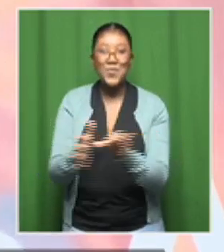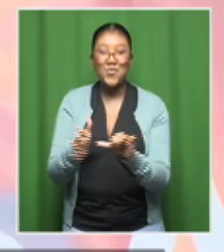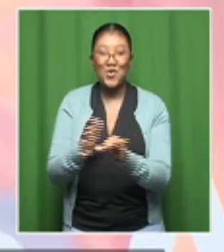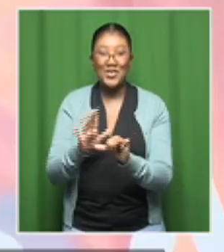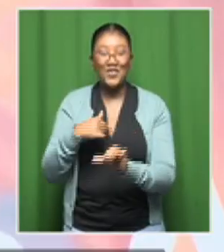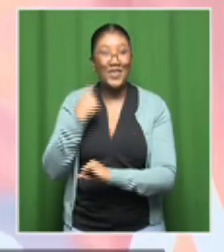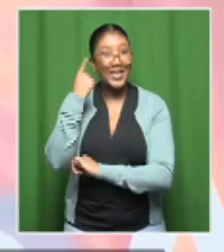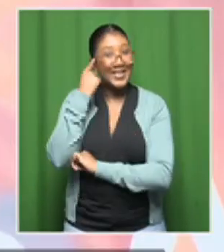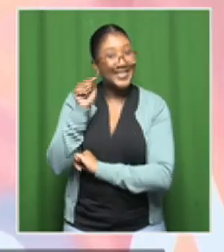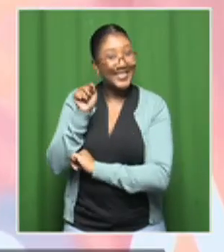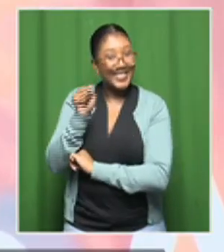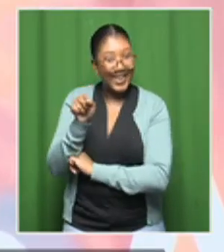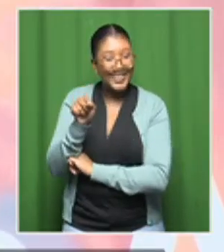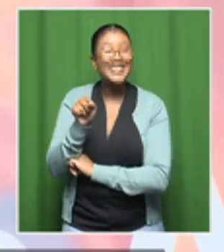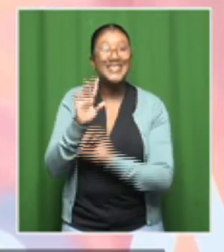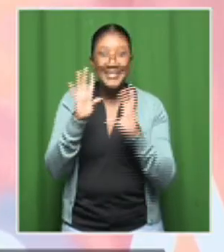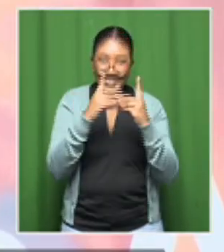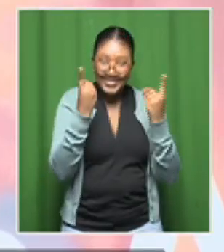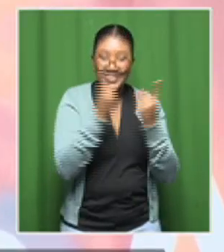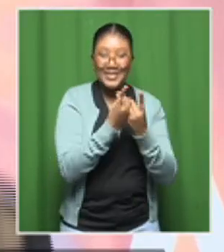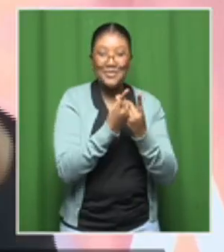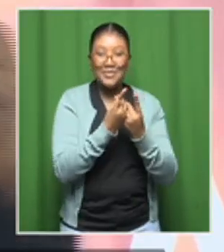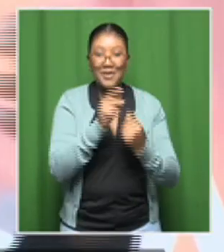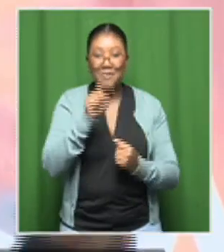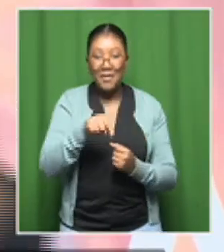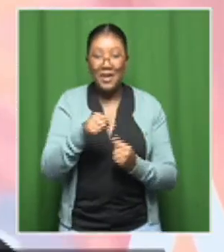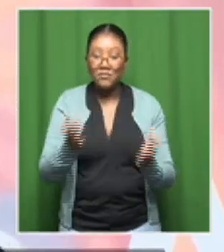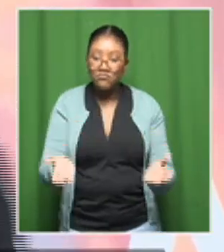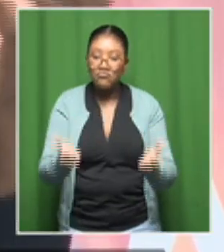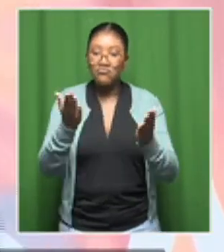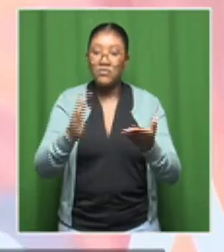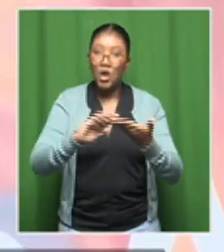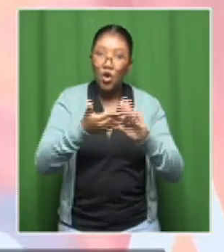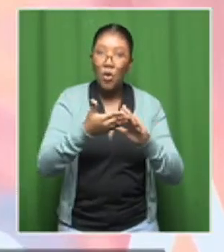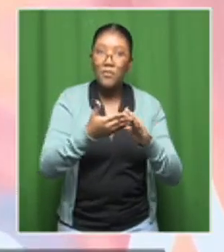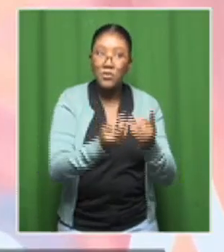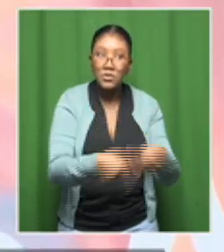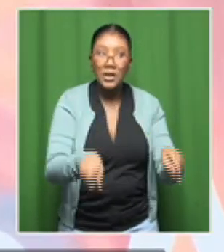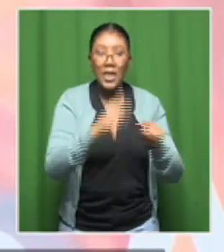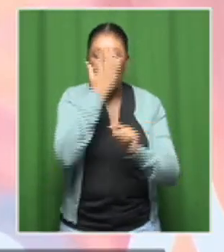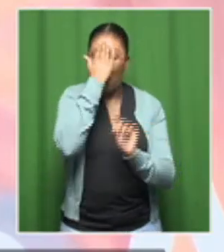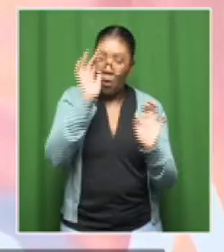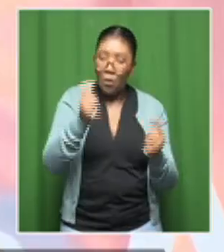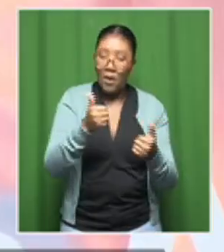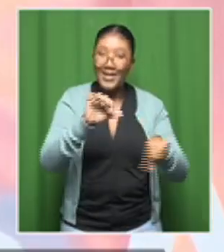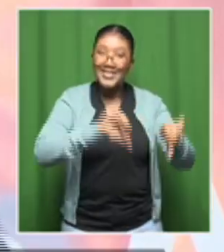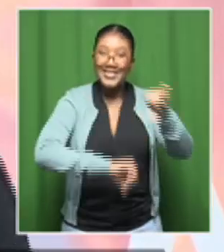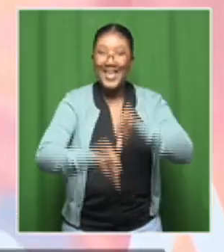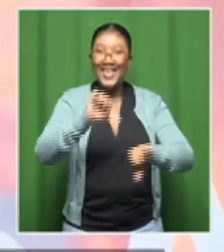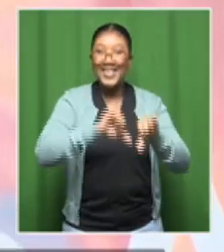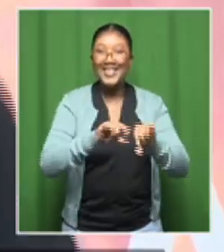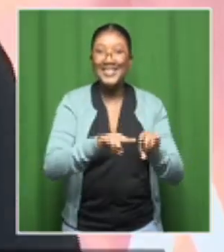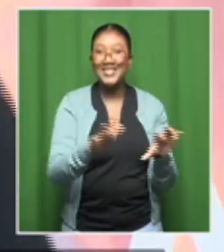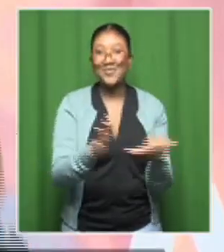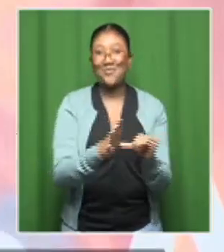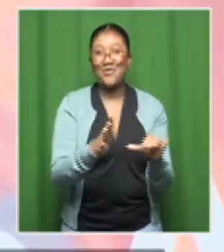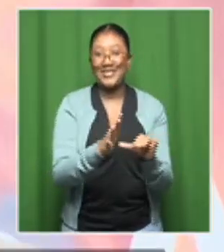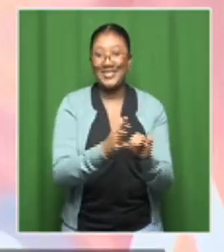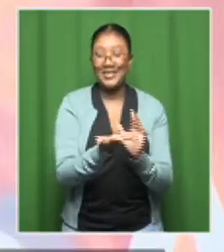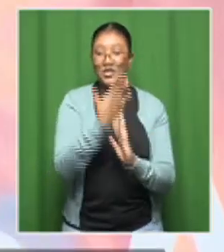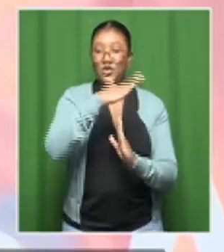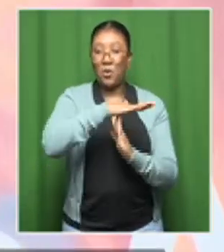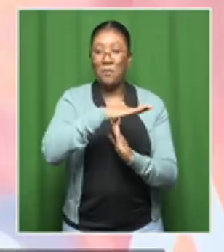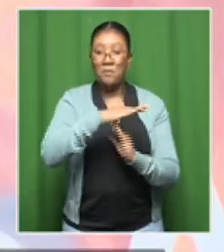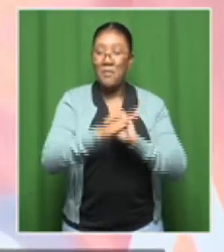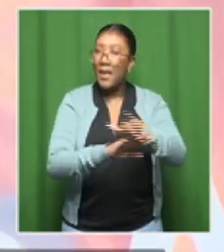what you are saying as the department. Let the society, let the public know that science is everywhere. It's at the center